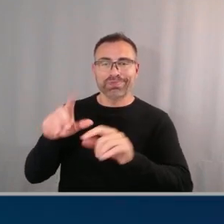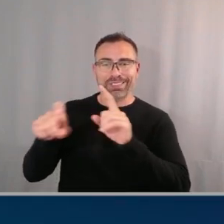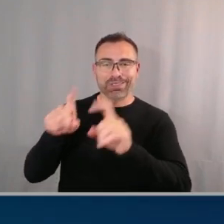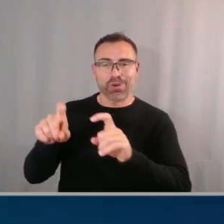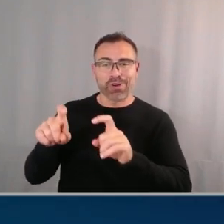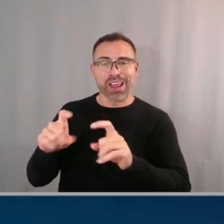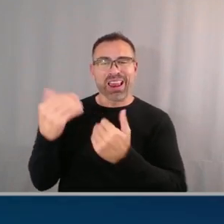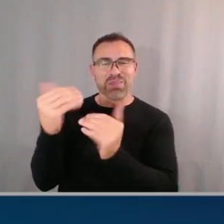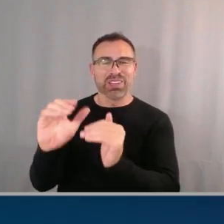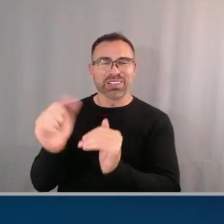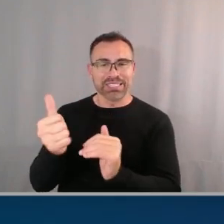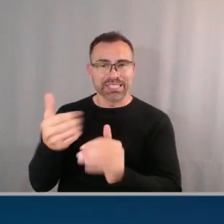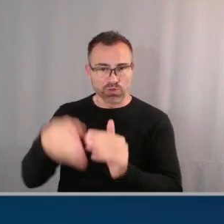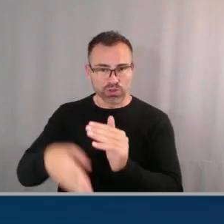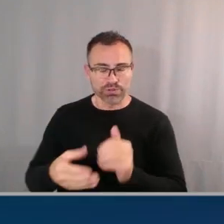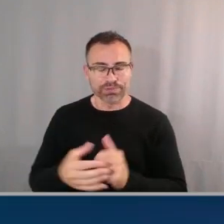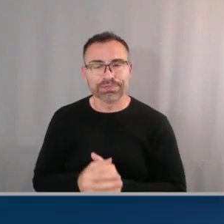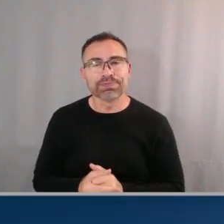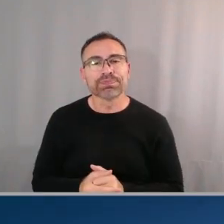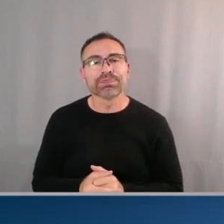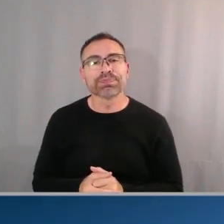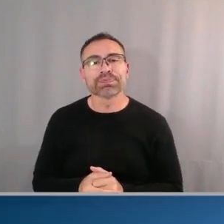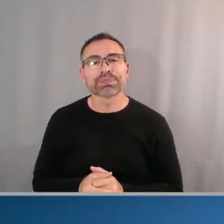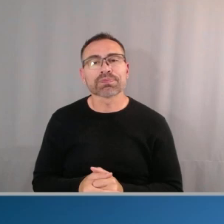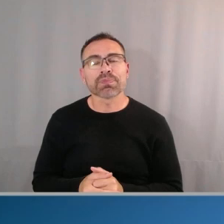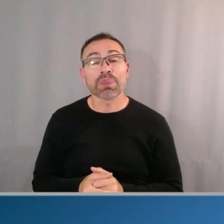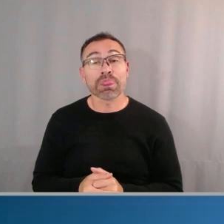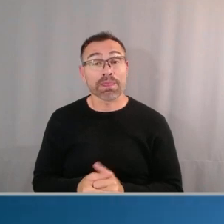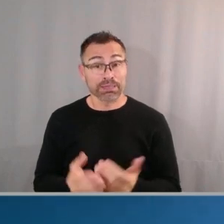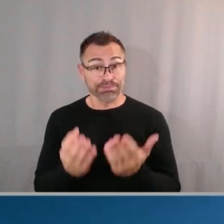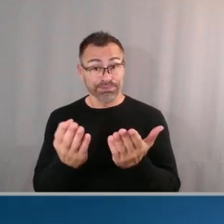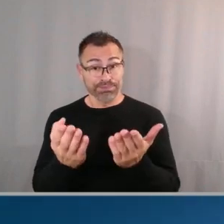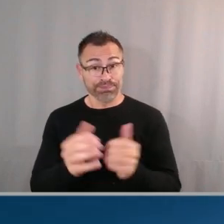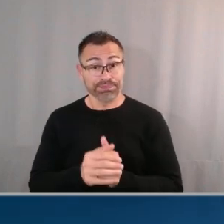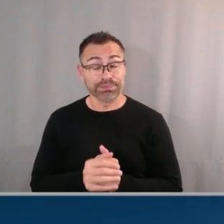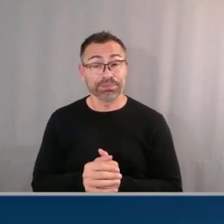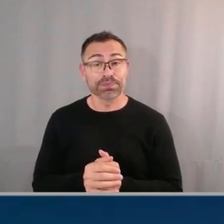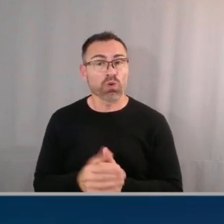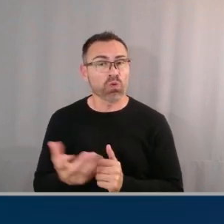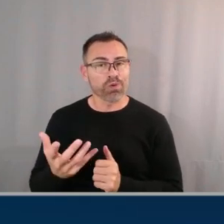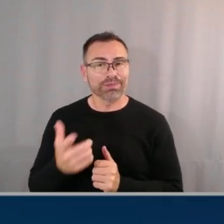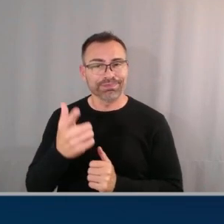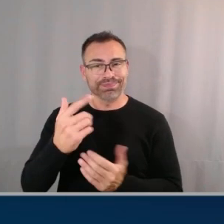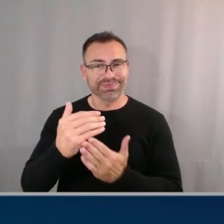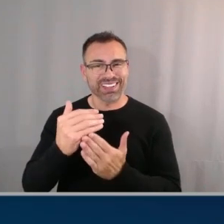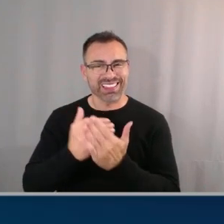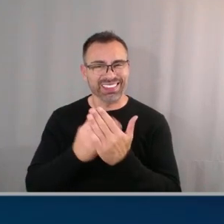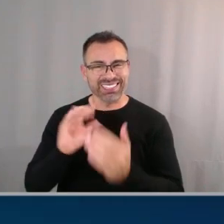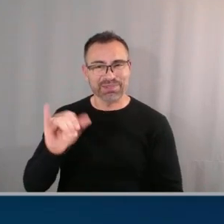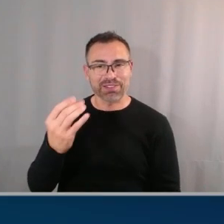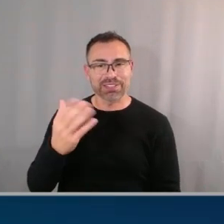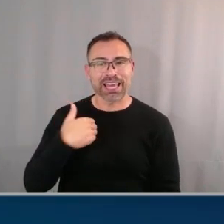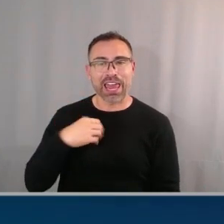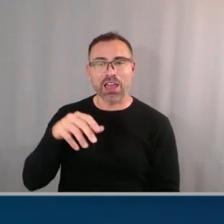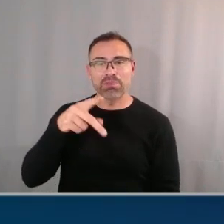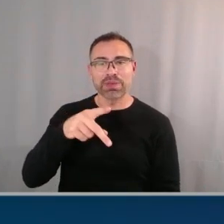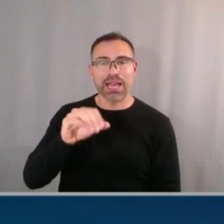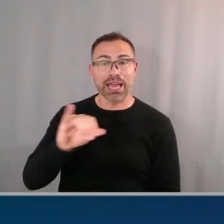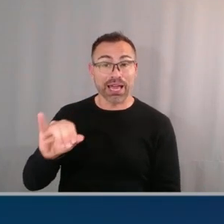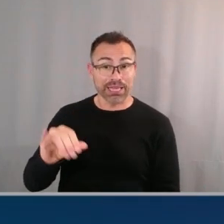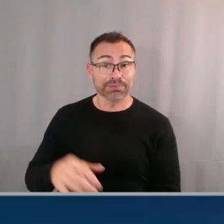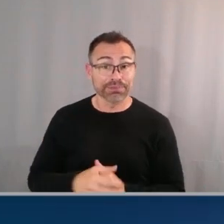now um what we're gonna see here is a list of objects that have PII um